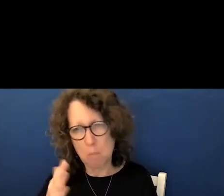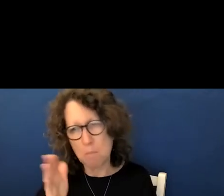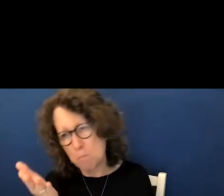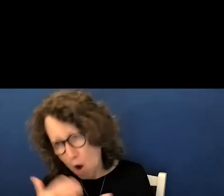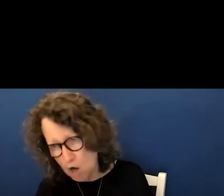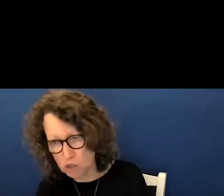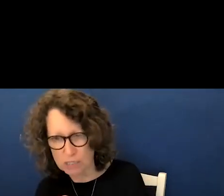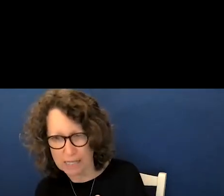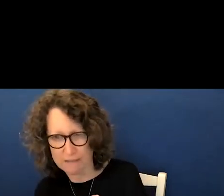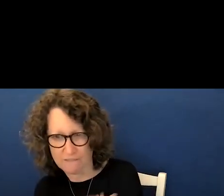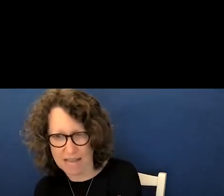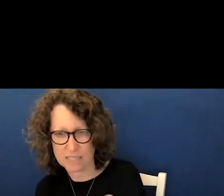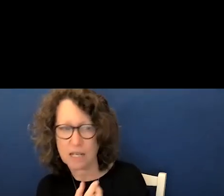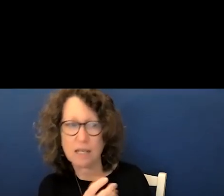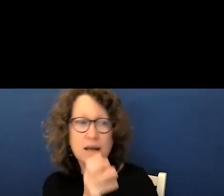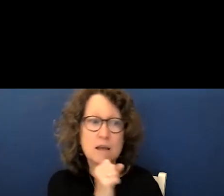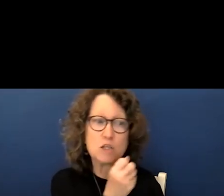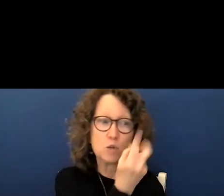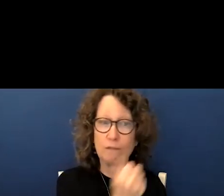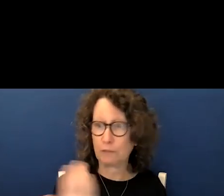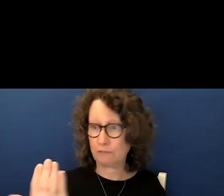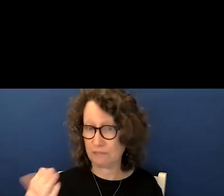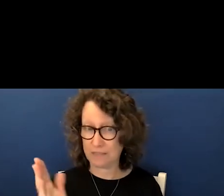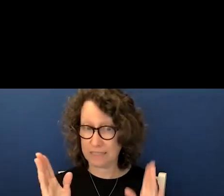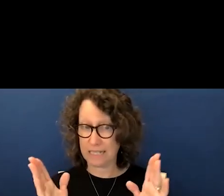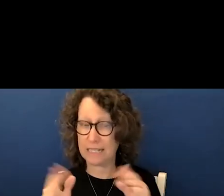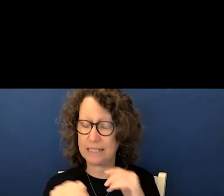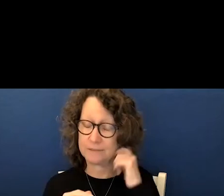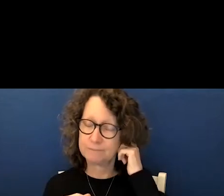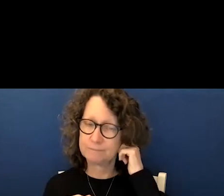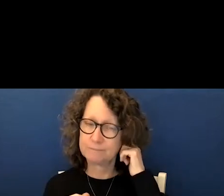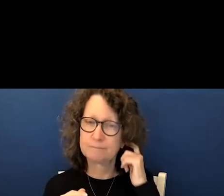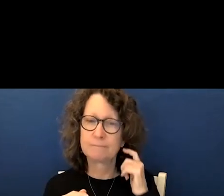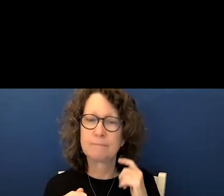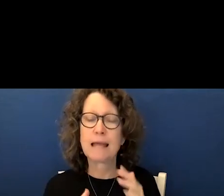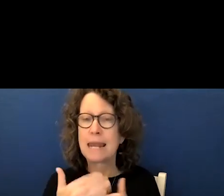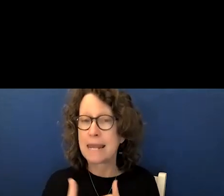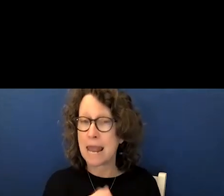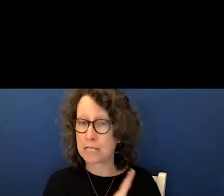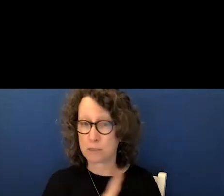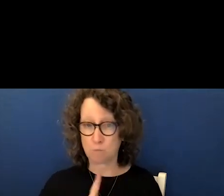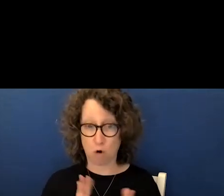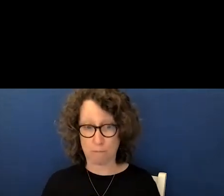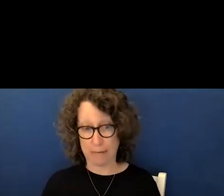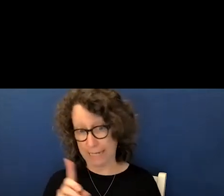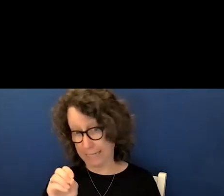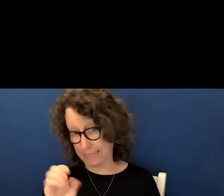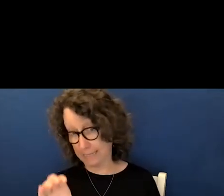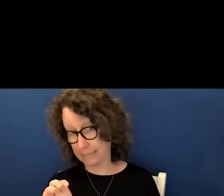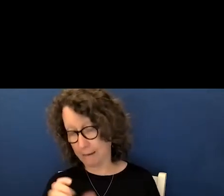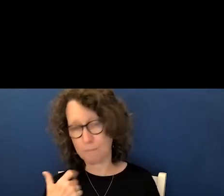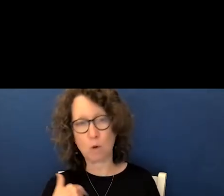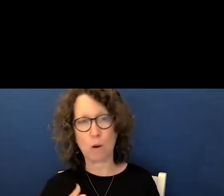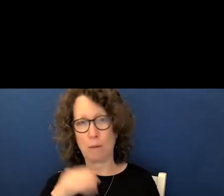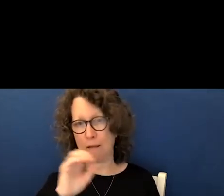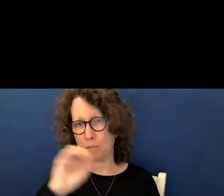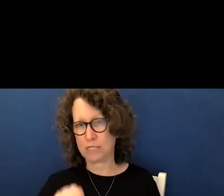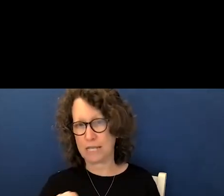partially 12 to 15 year olds at the next board meeting in december we will have percentage